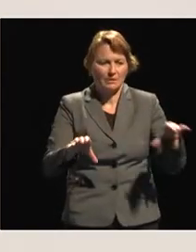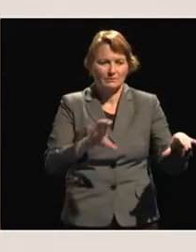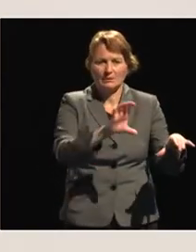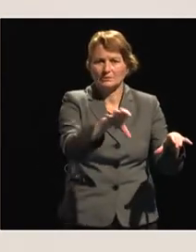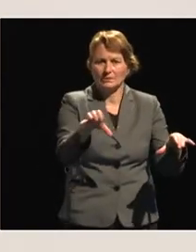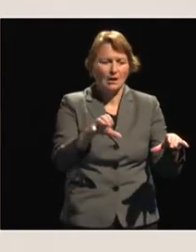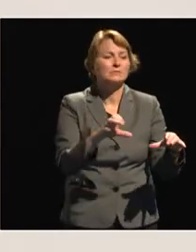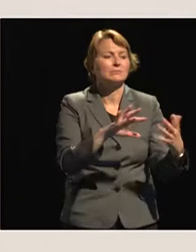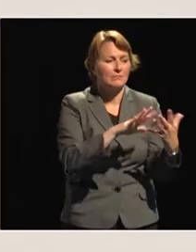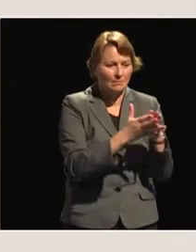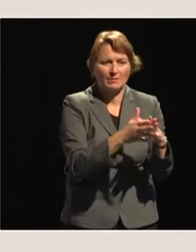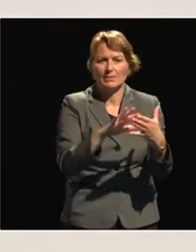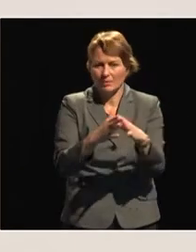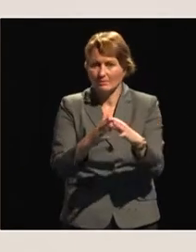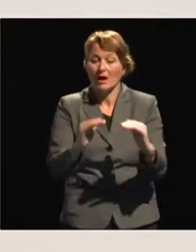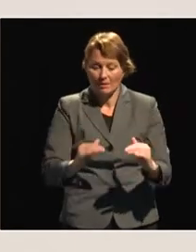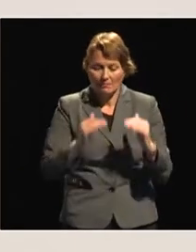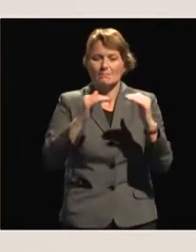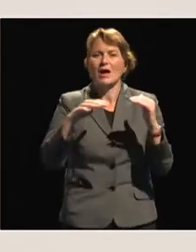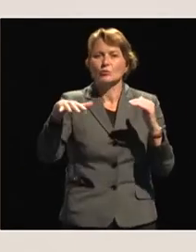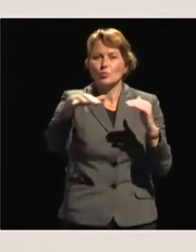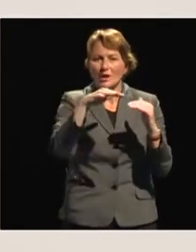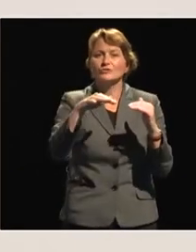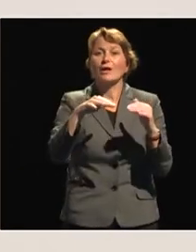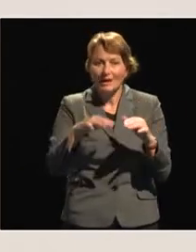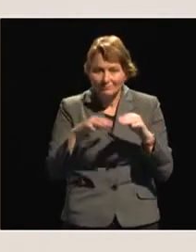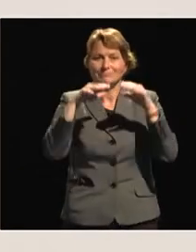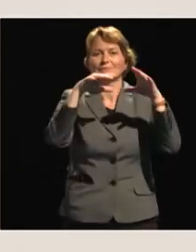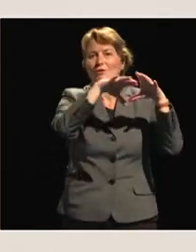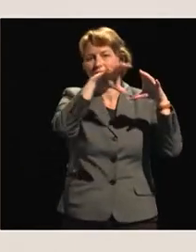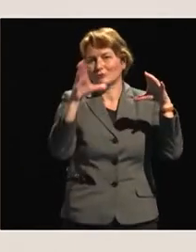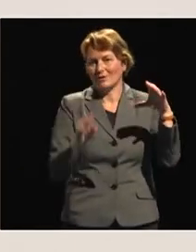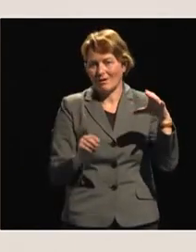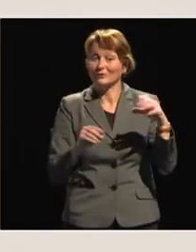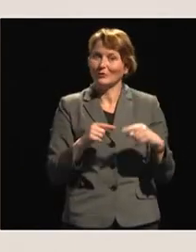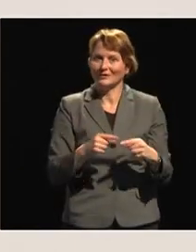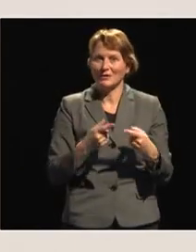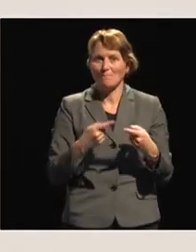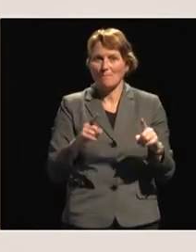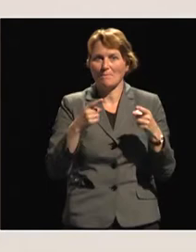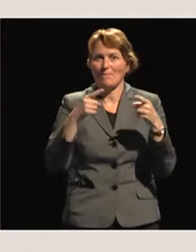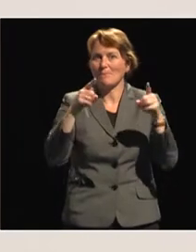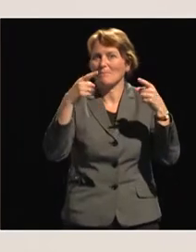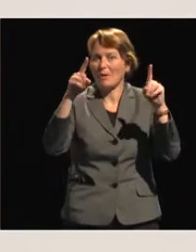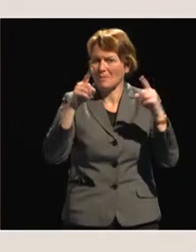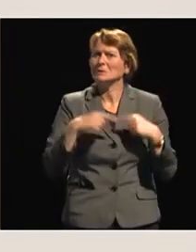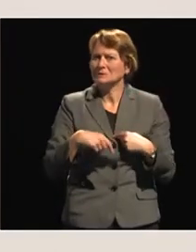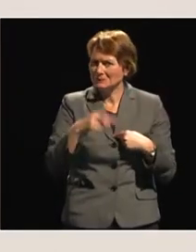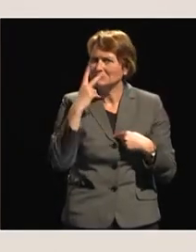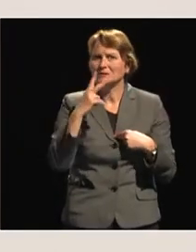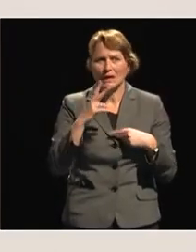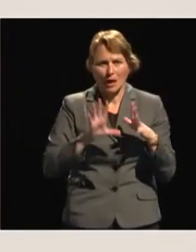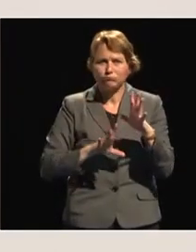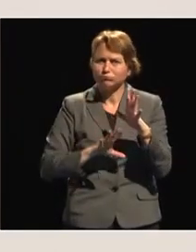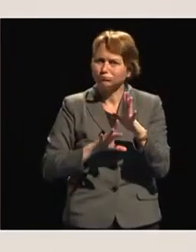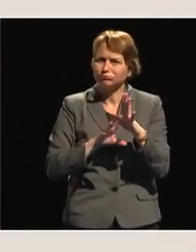regional and continental level. So this is a successful story. We have seen that a lot of progress has